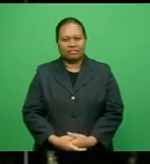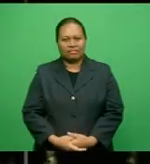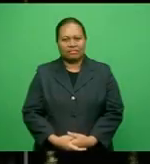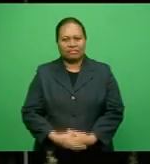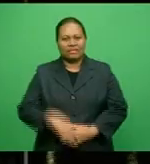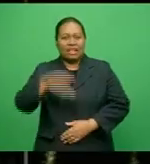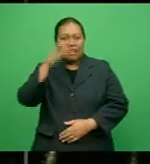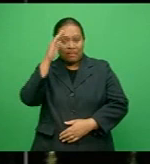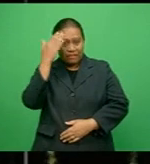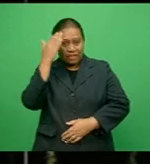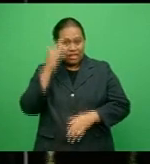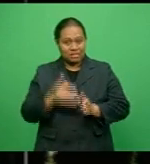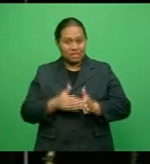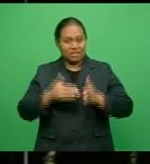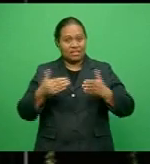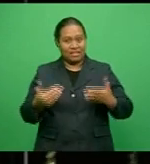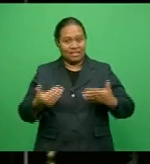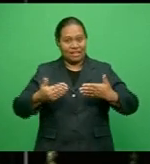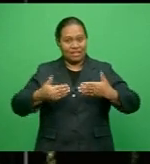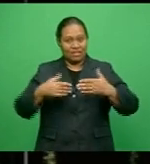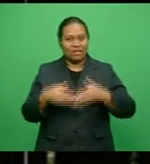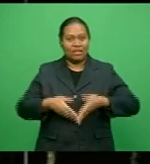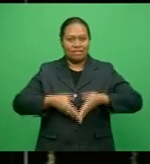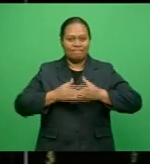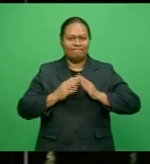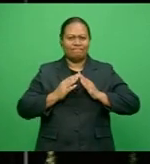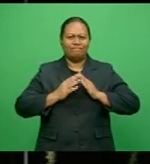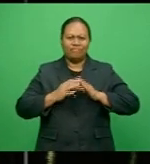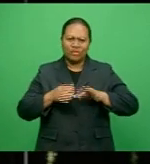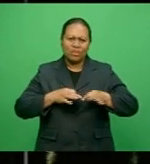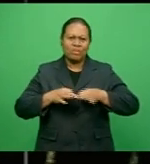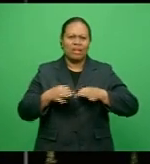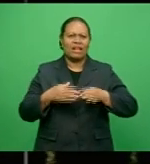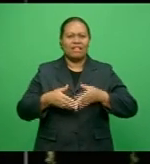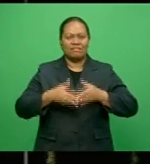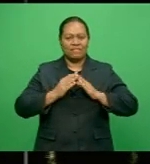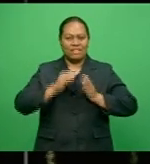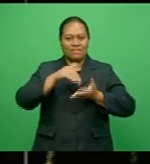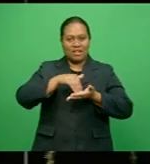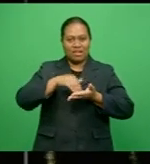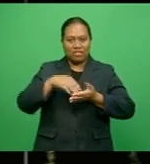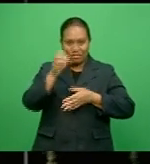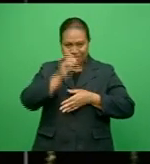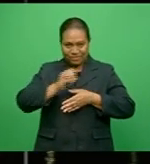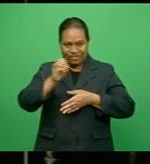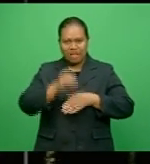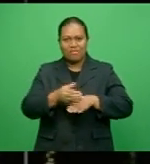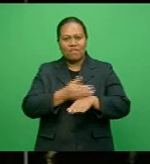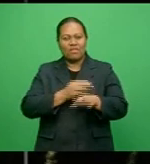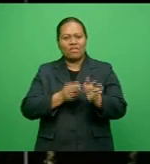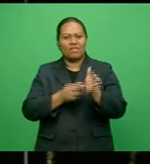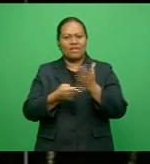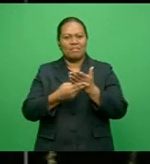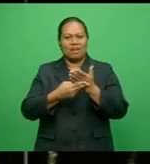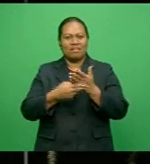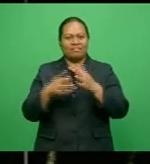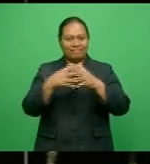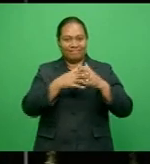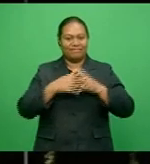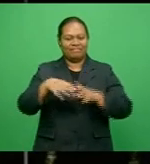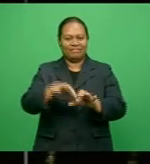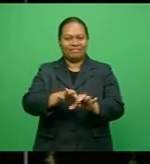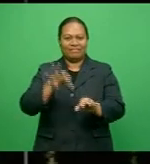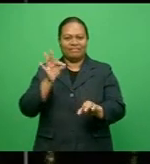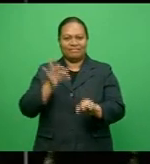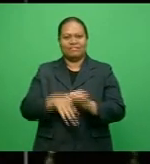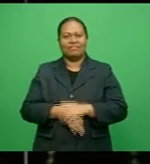Facebook's long delayed independent oversight board plans to launch in mid to late October just before the November US presidential election